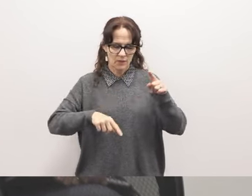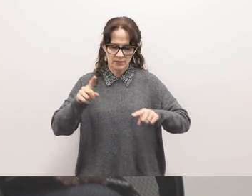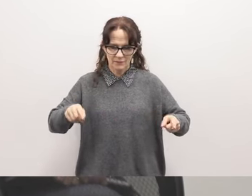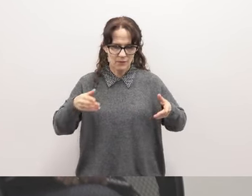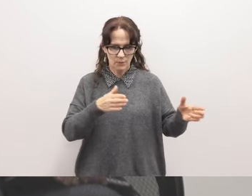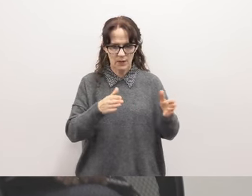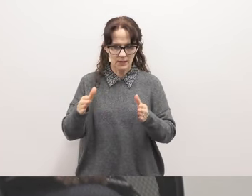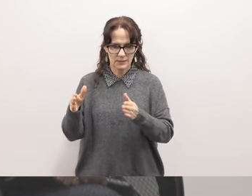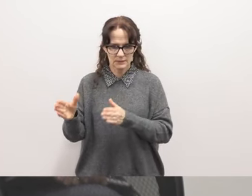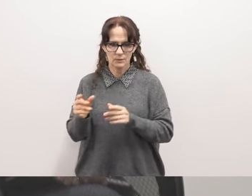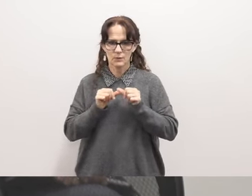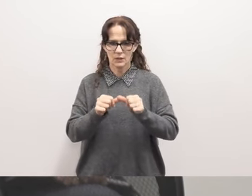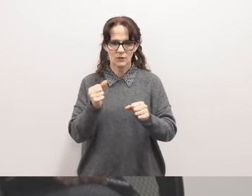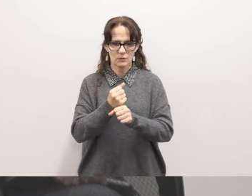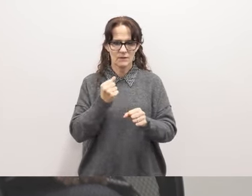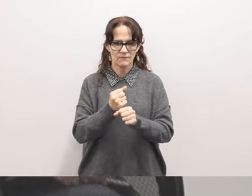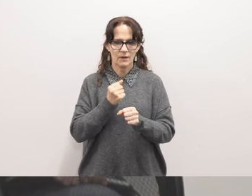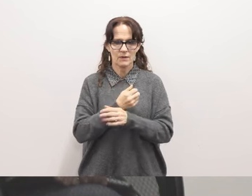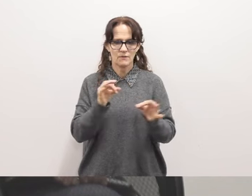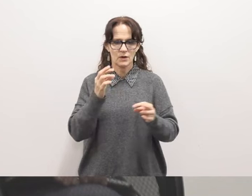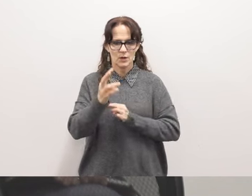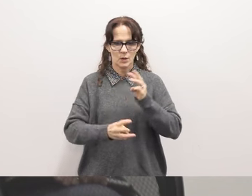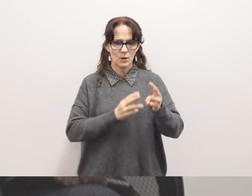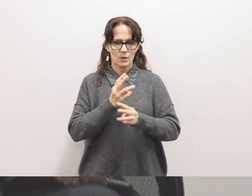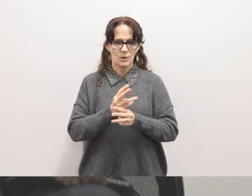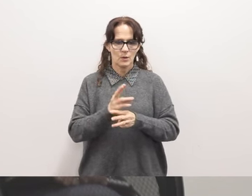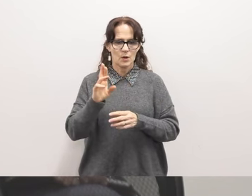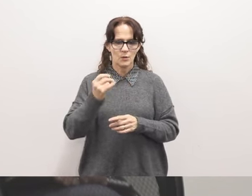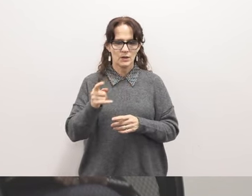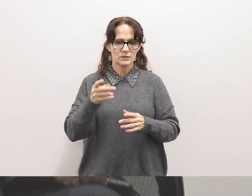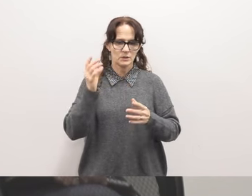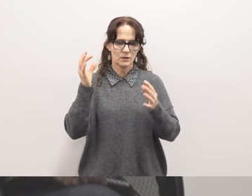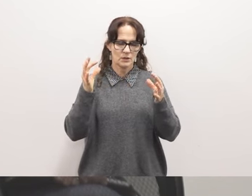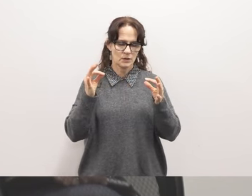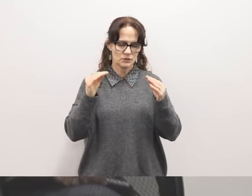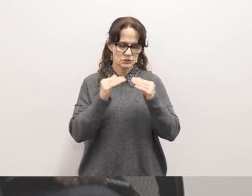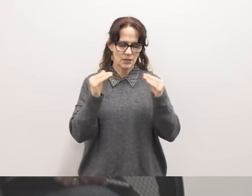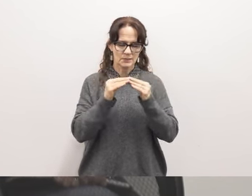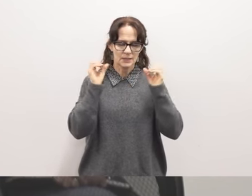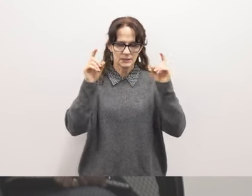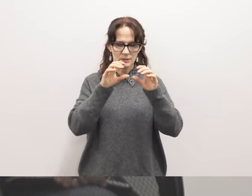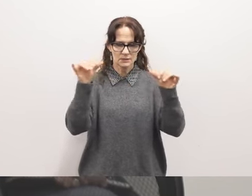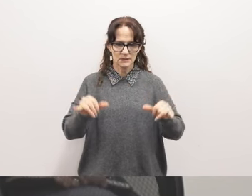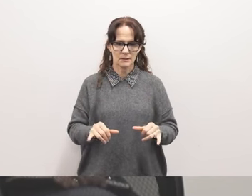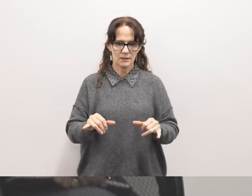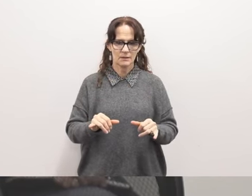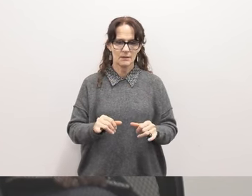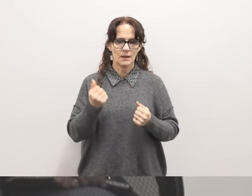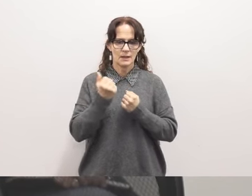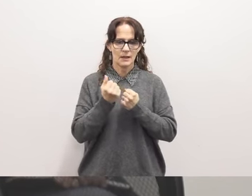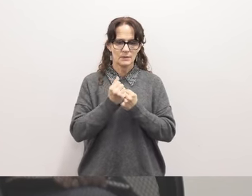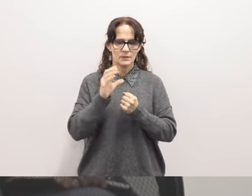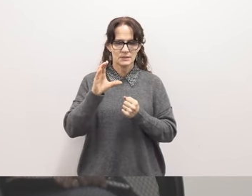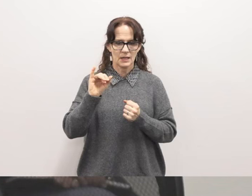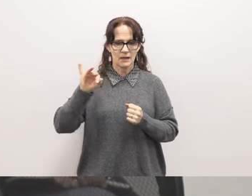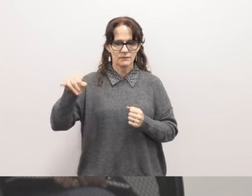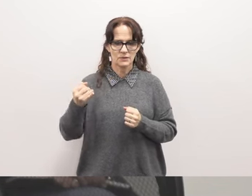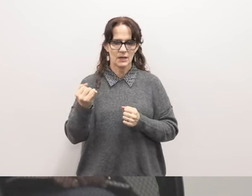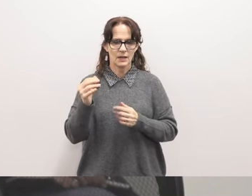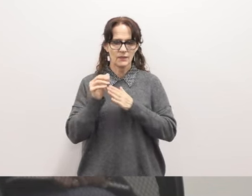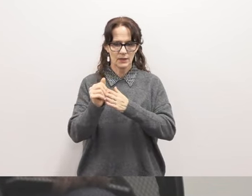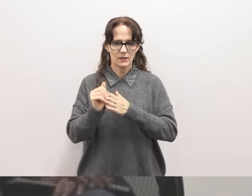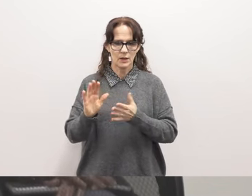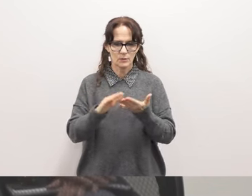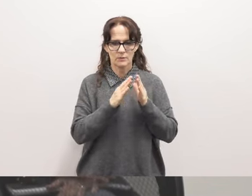We will continue to fight for a liberated world and a racially just education system, allied with CFJ and their leaders, where all our